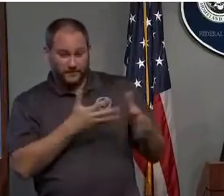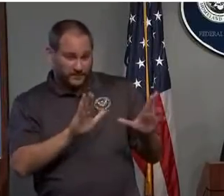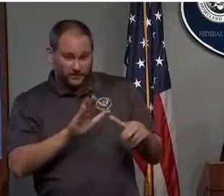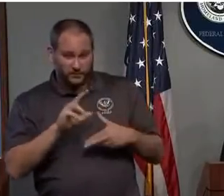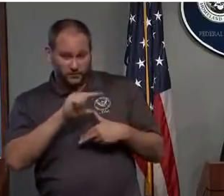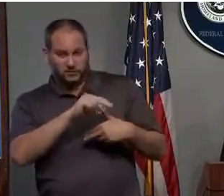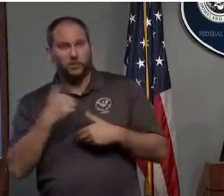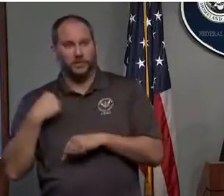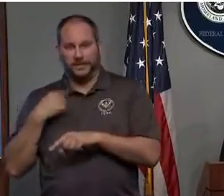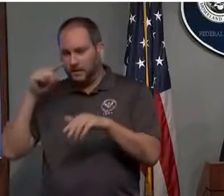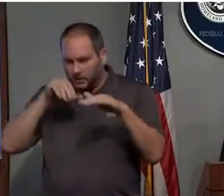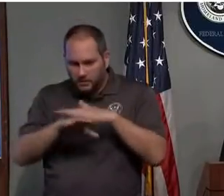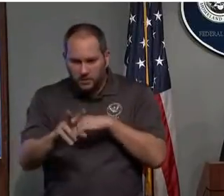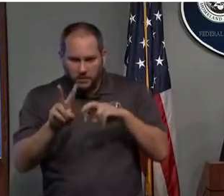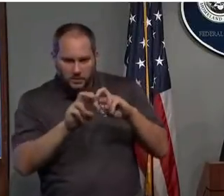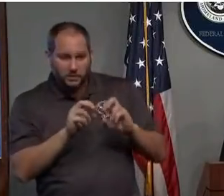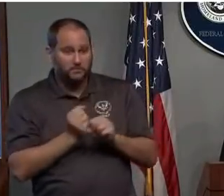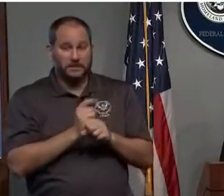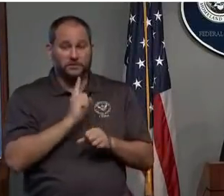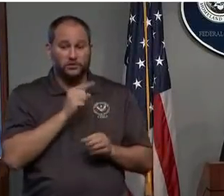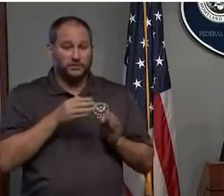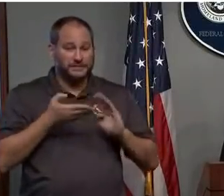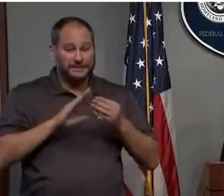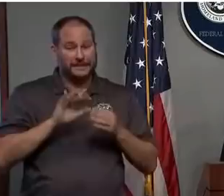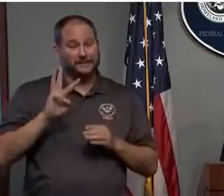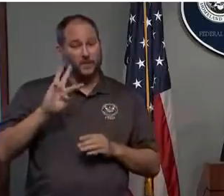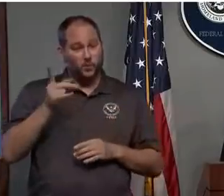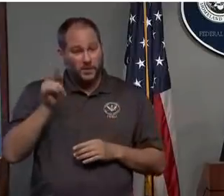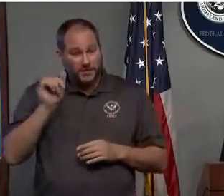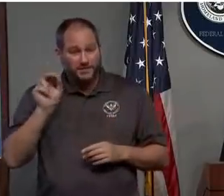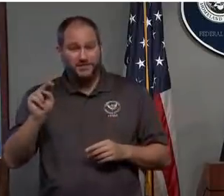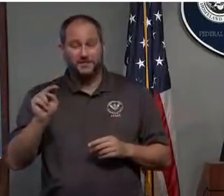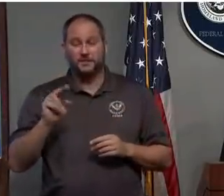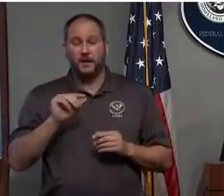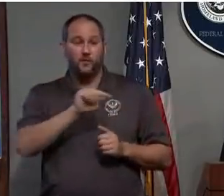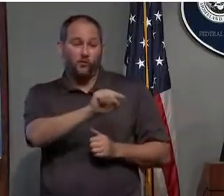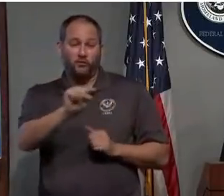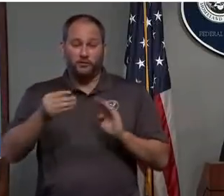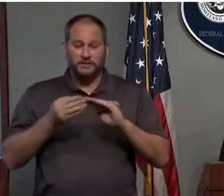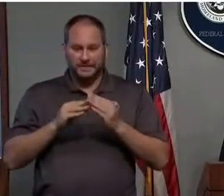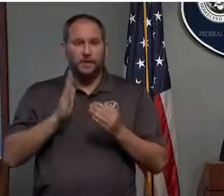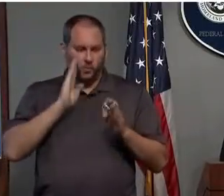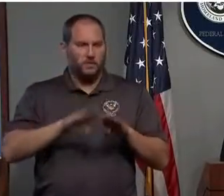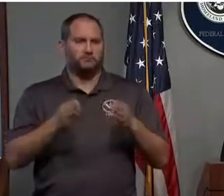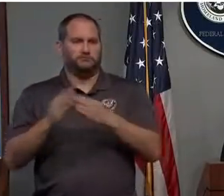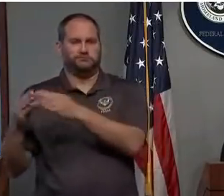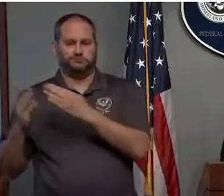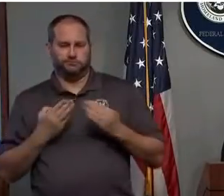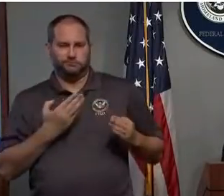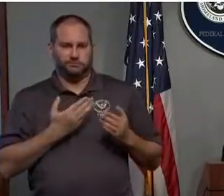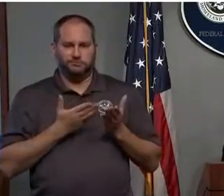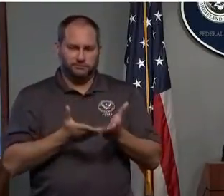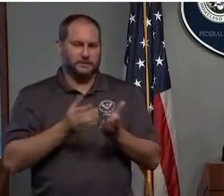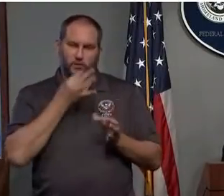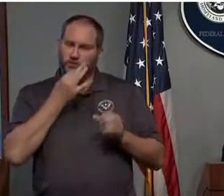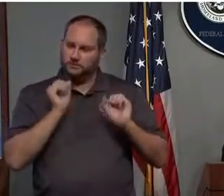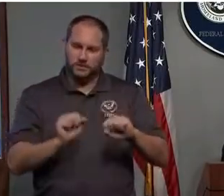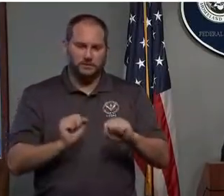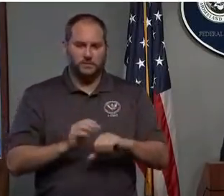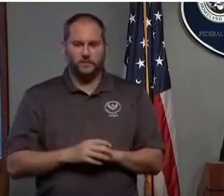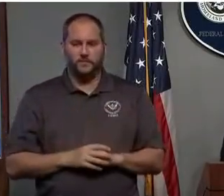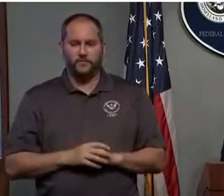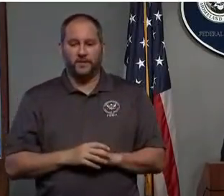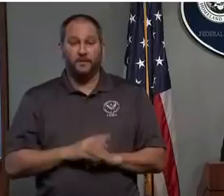Moorhead City, Wilmington, are open as soon as possible, Atlantic Intercoastal Waterway, and key federal inlets as well.